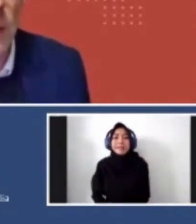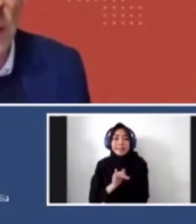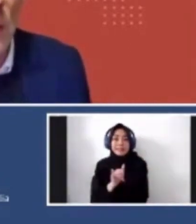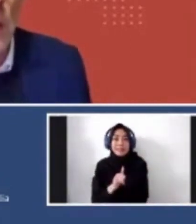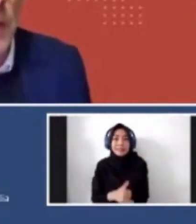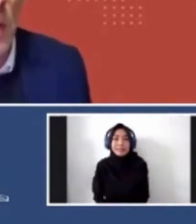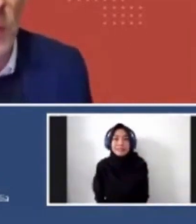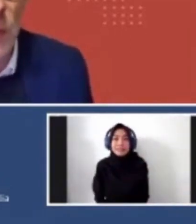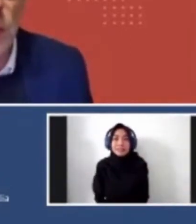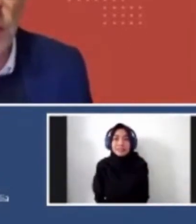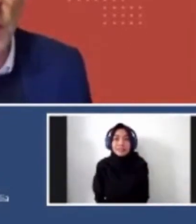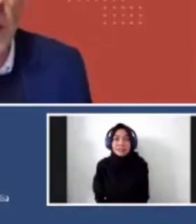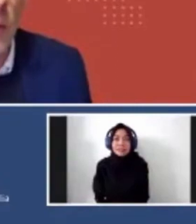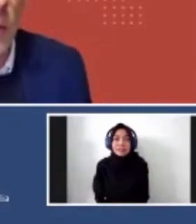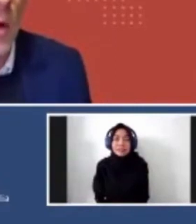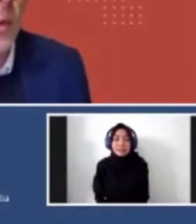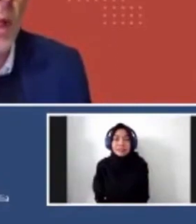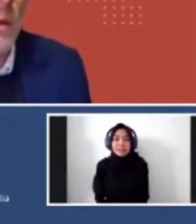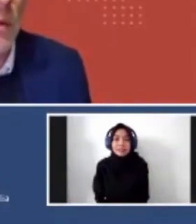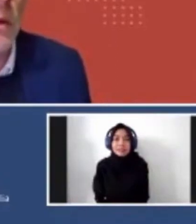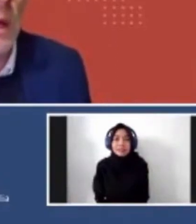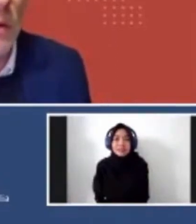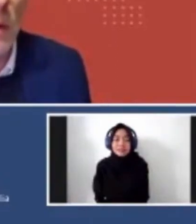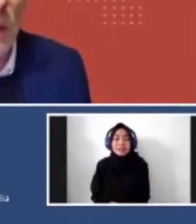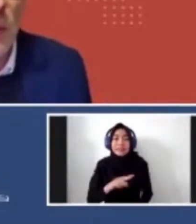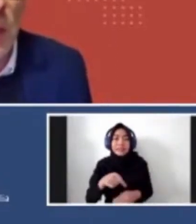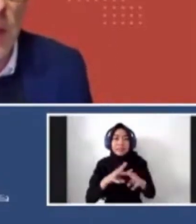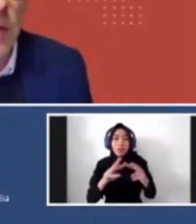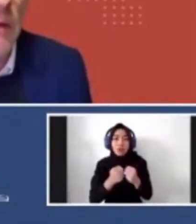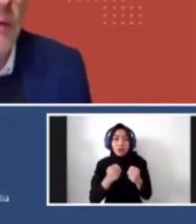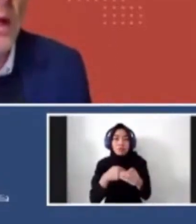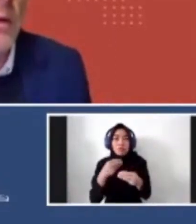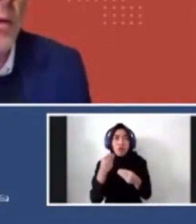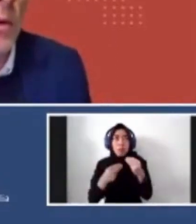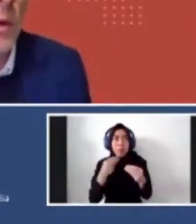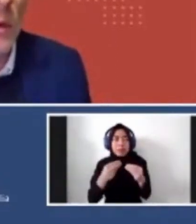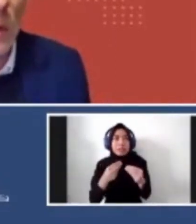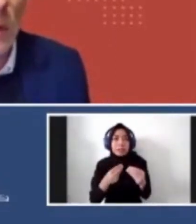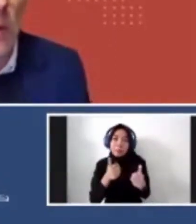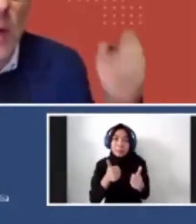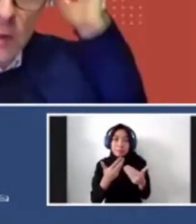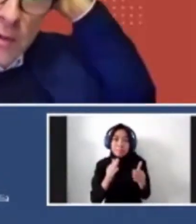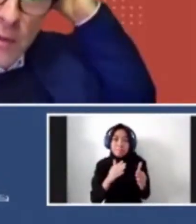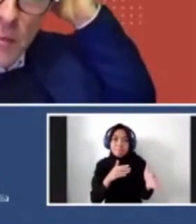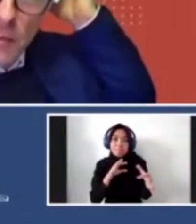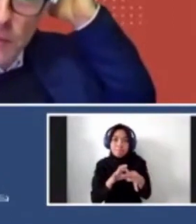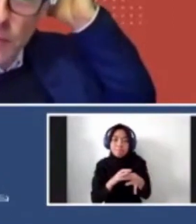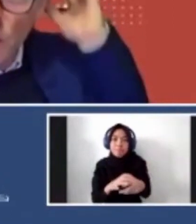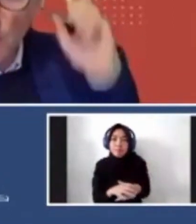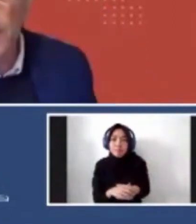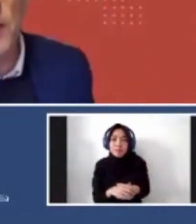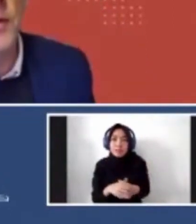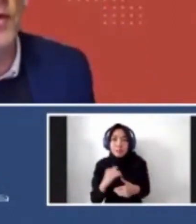open-minded and be open. Don't make it too complex. Actually, make it a safe place to work. No idea is